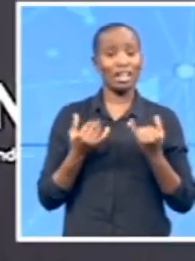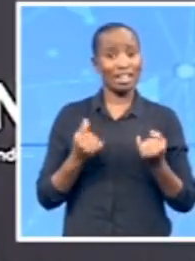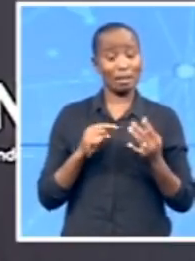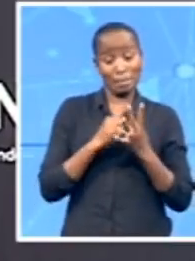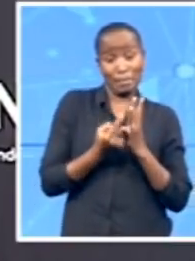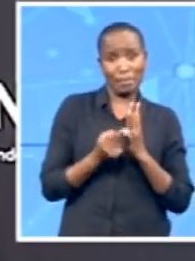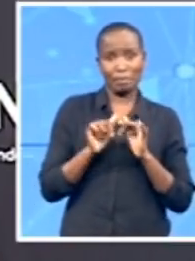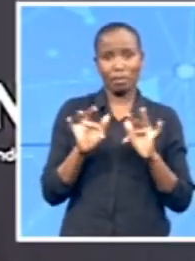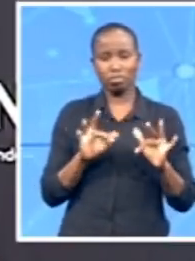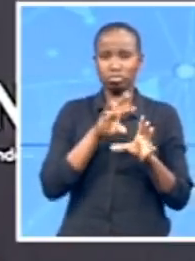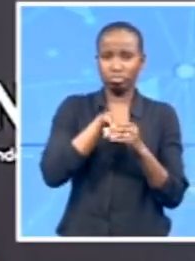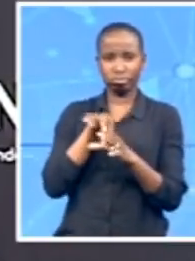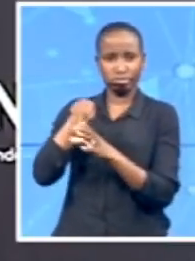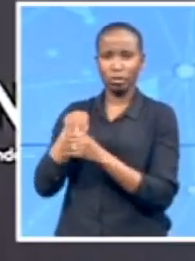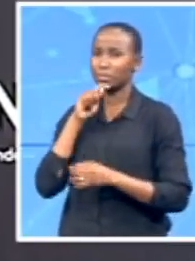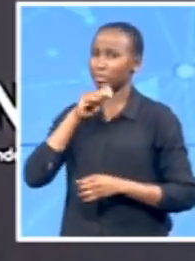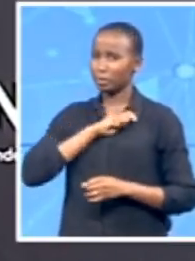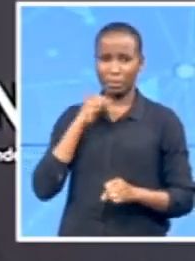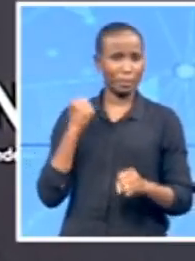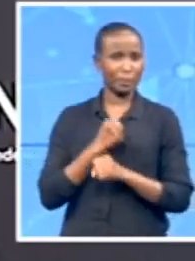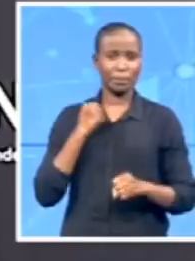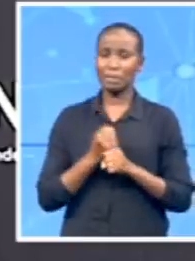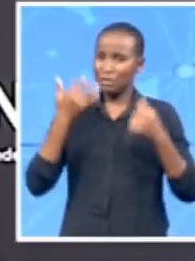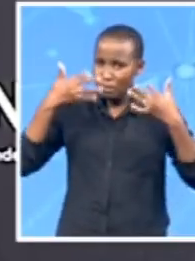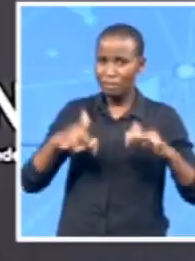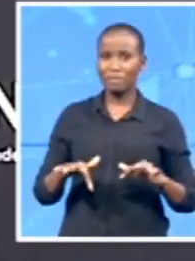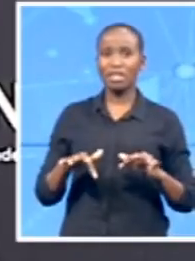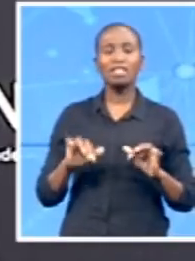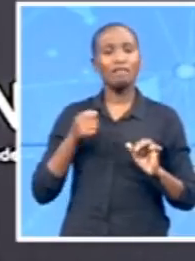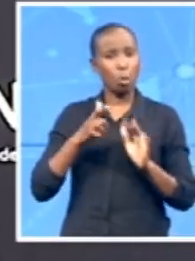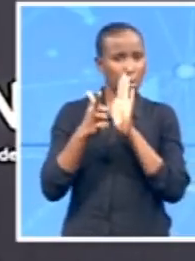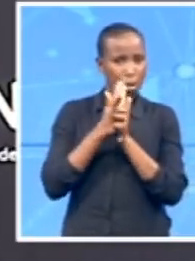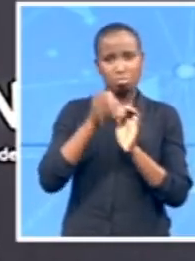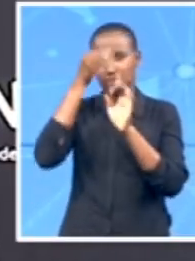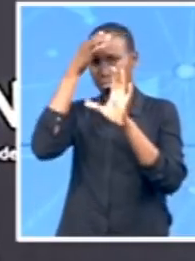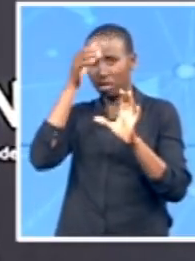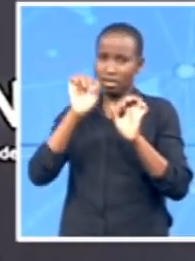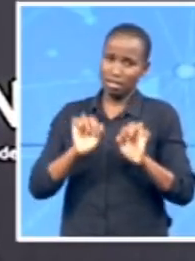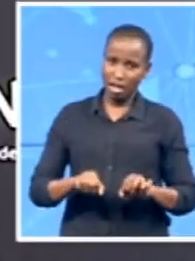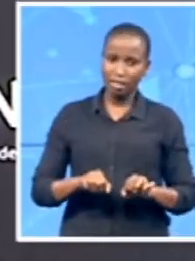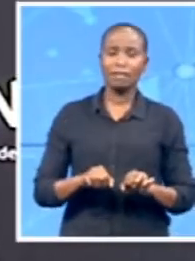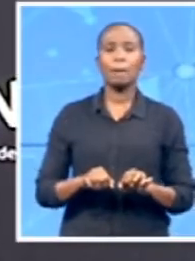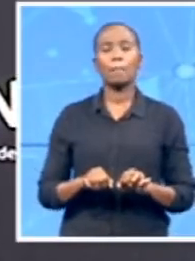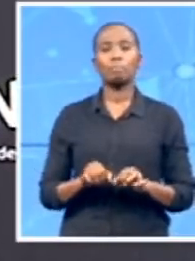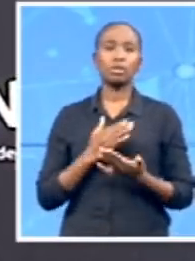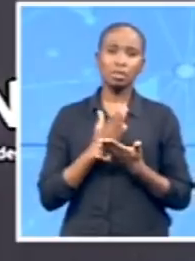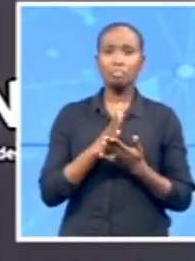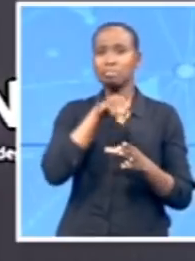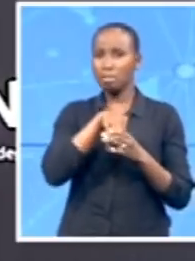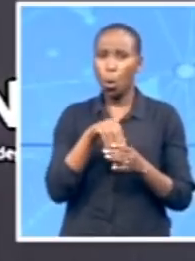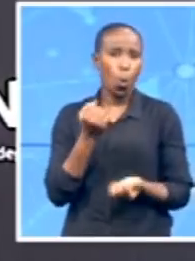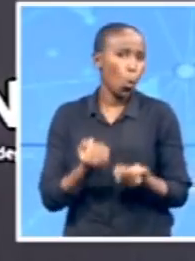stranger to the Apex Court. Someone who's worked through very different courts as well, as you mentioned. Someone who